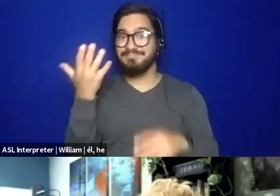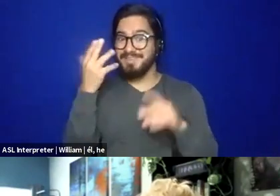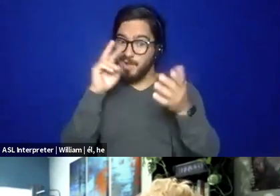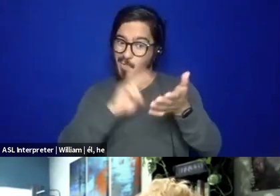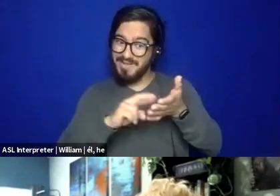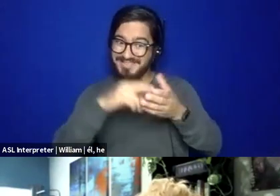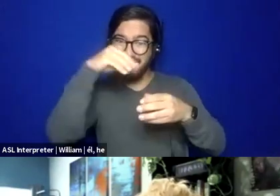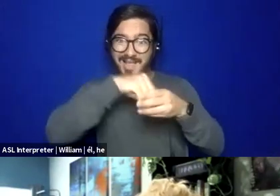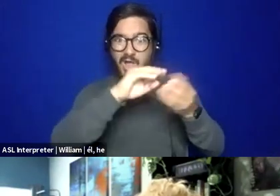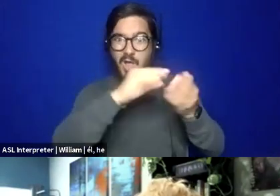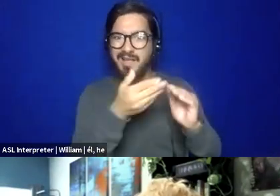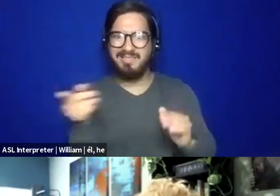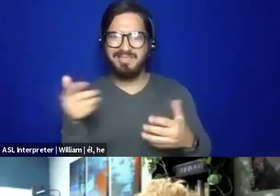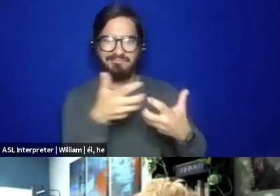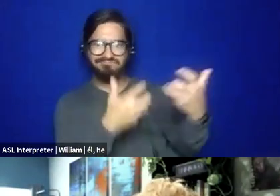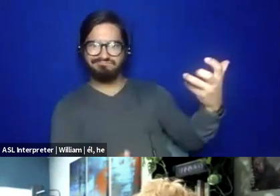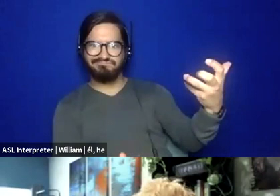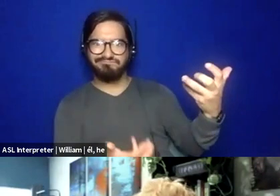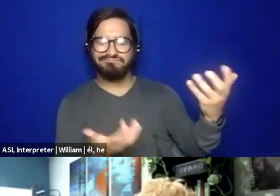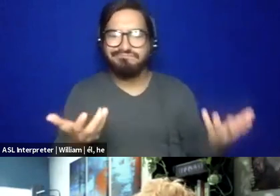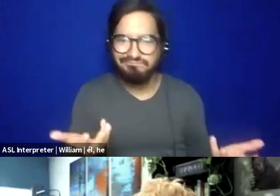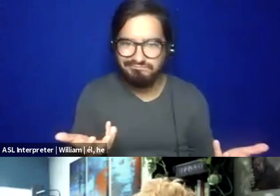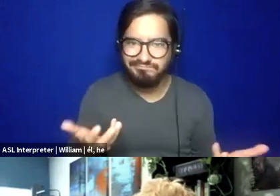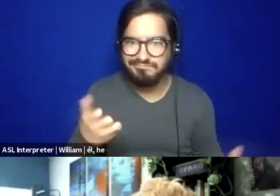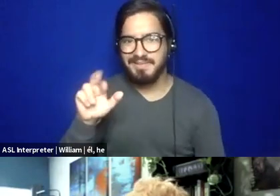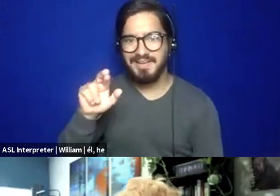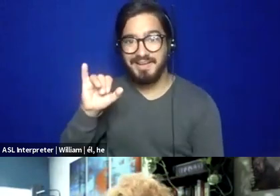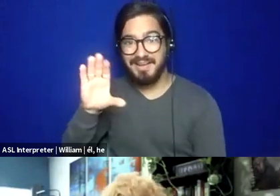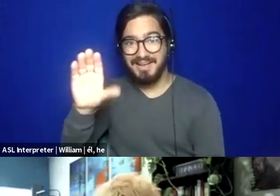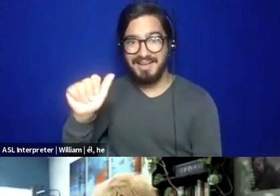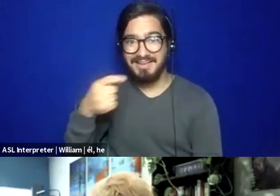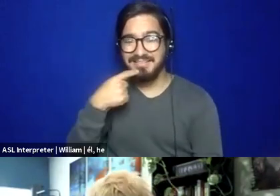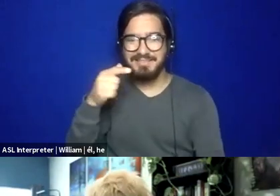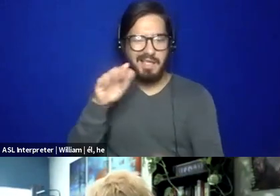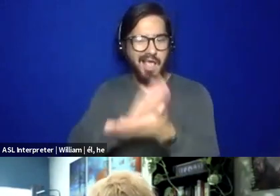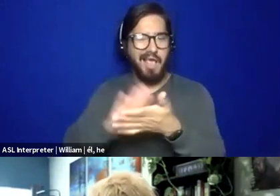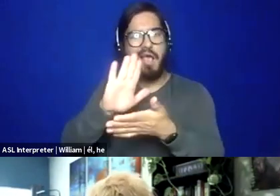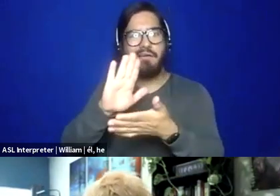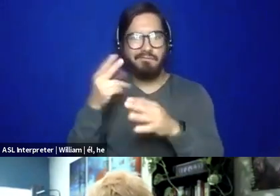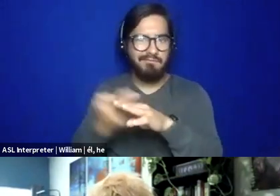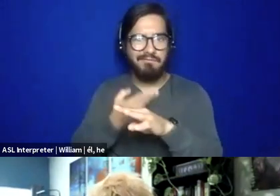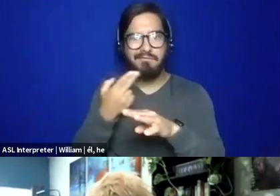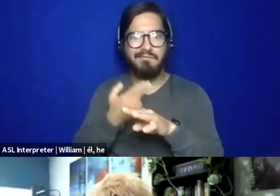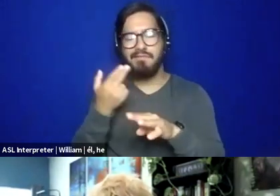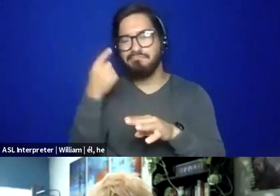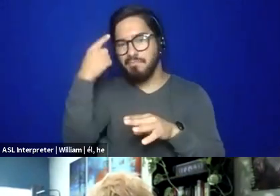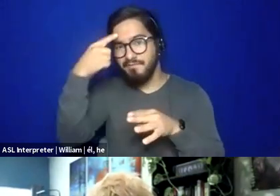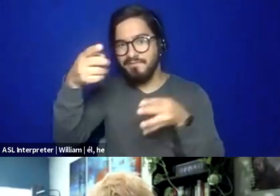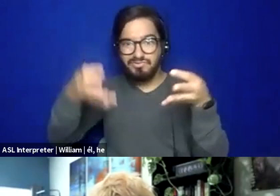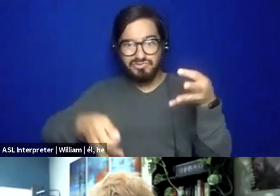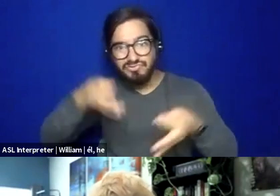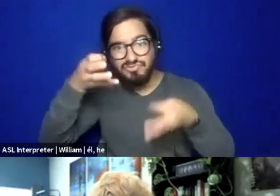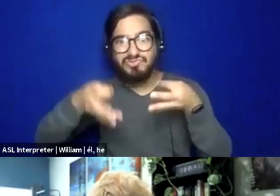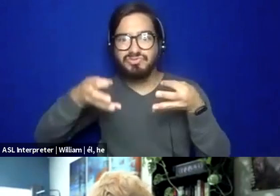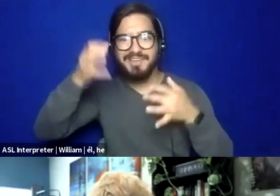most likely are used, I think, Erica hit it if there's the academic use or to like justify the pathology in like